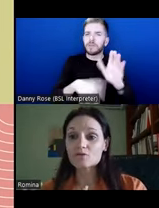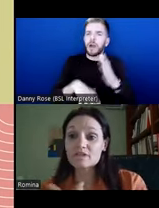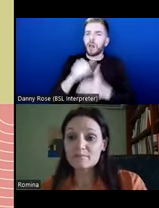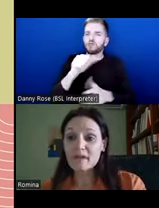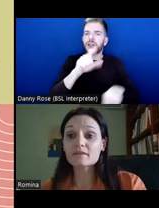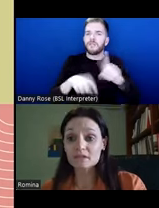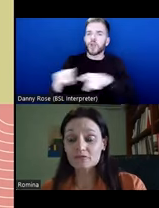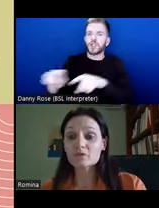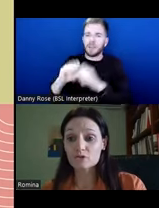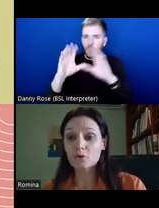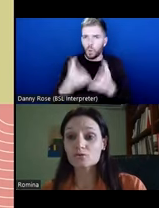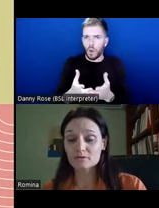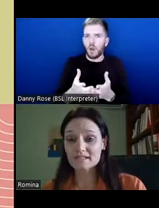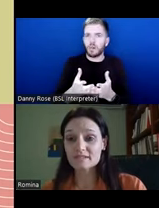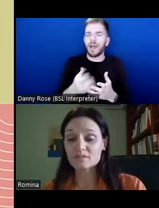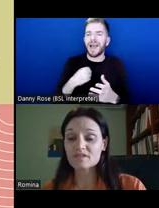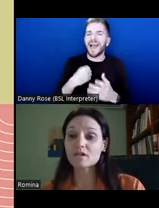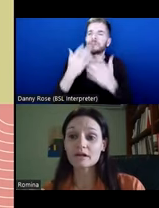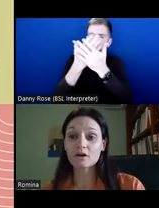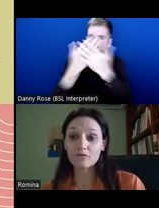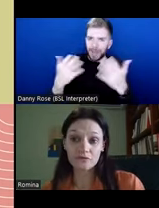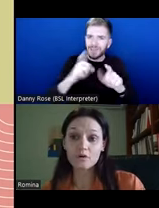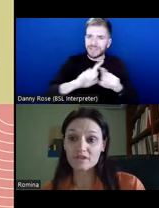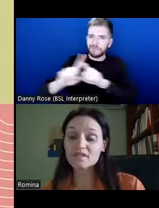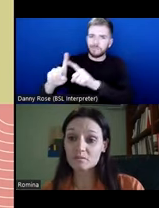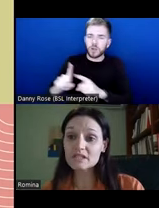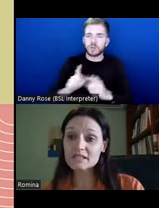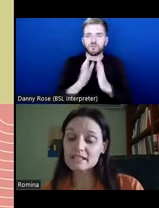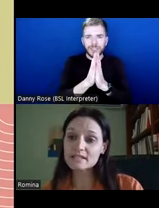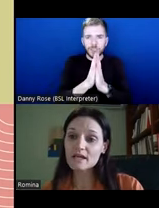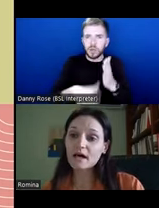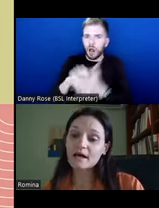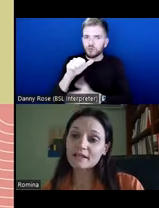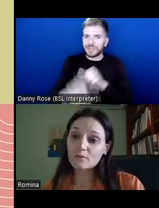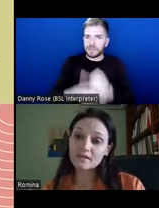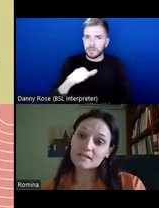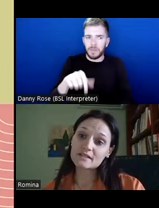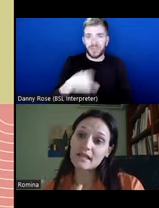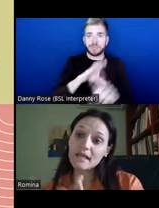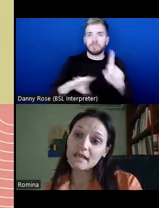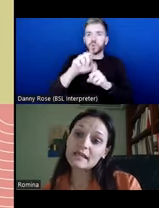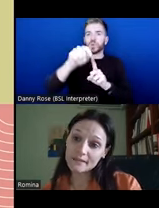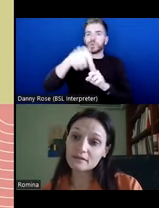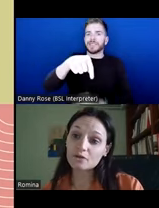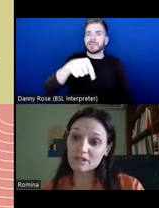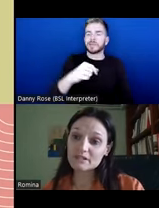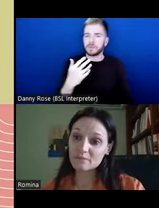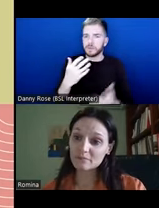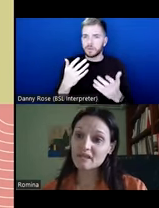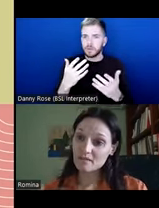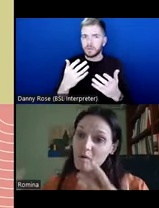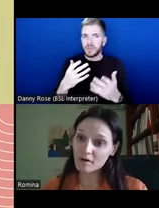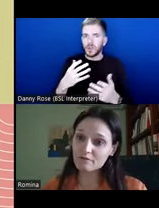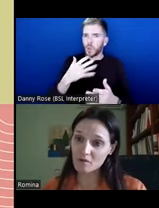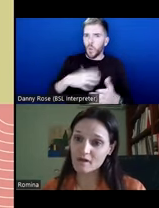respect the different religious cultural systems of these communities in a way that doesn't alienate the communities,